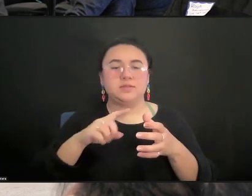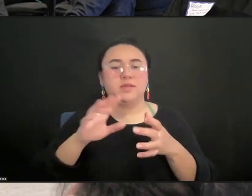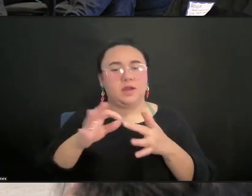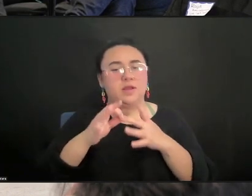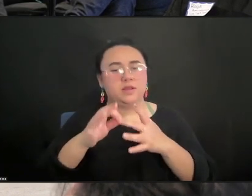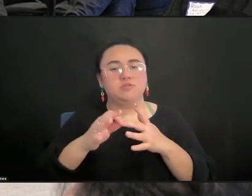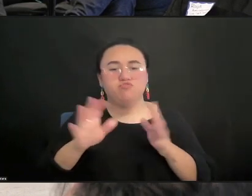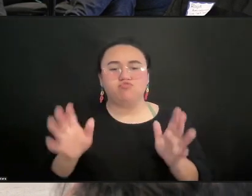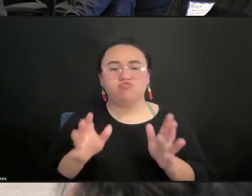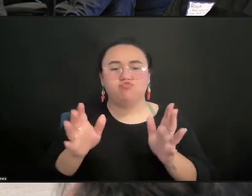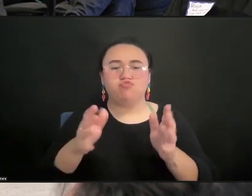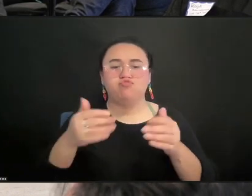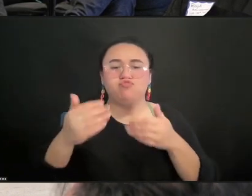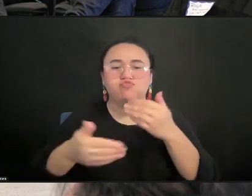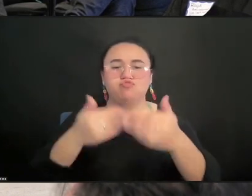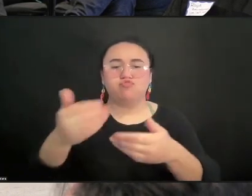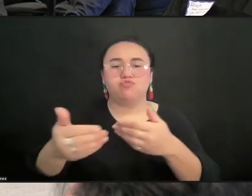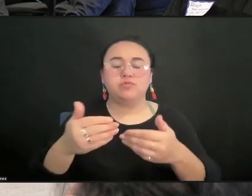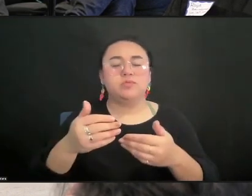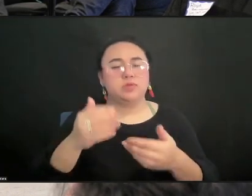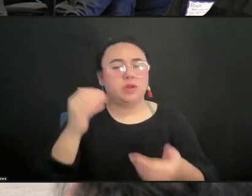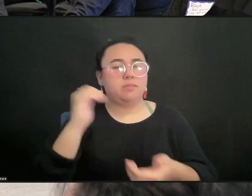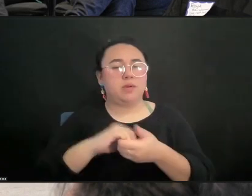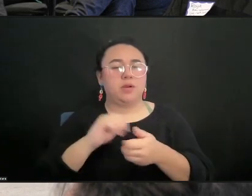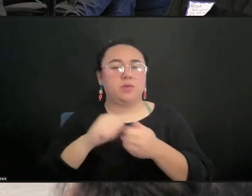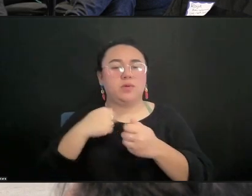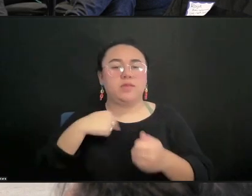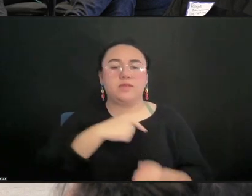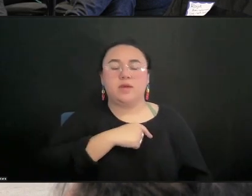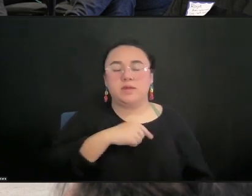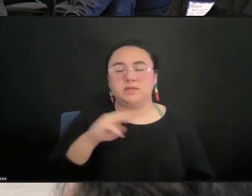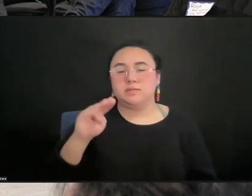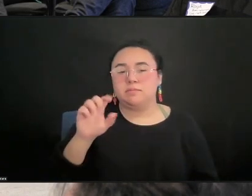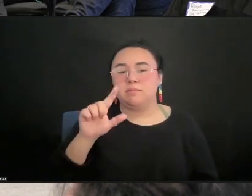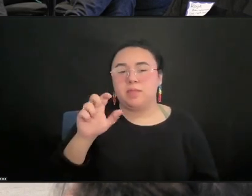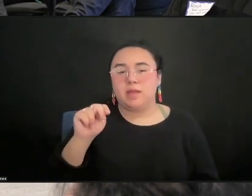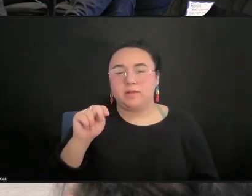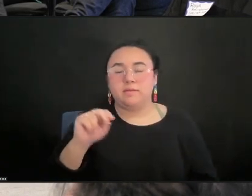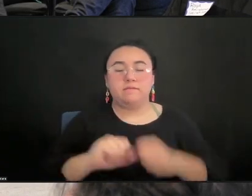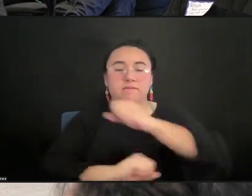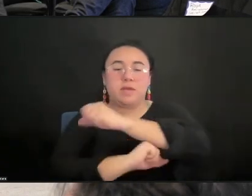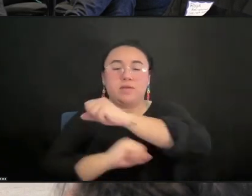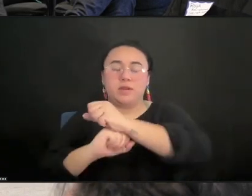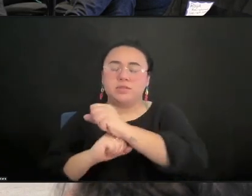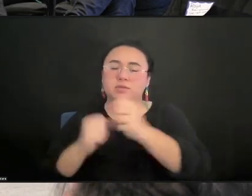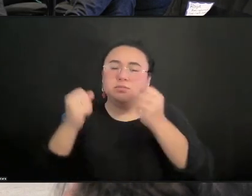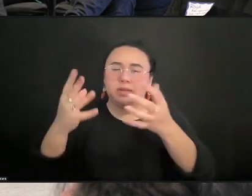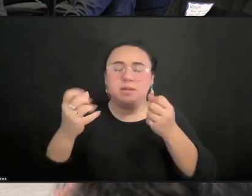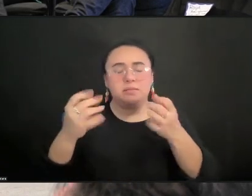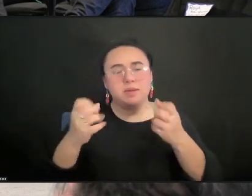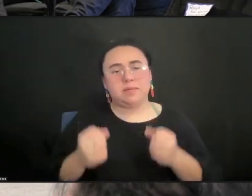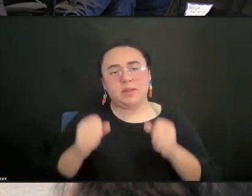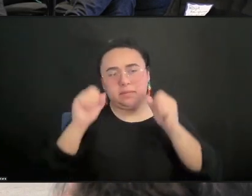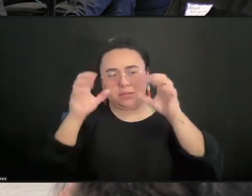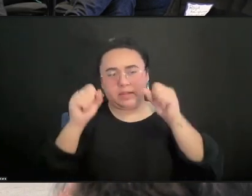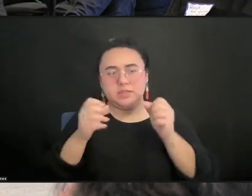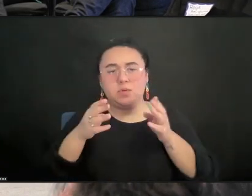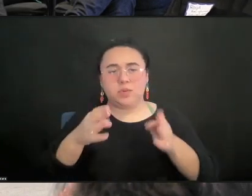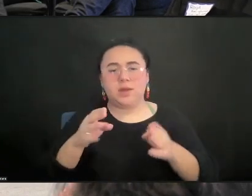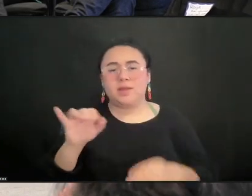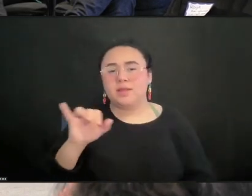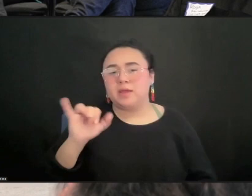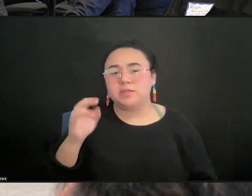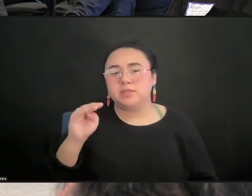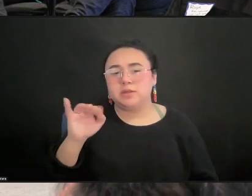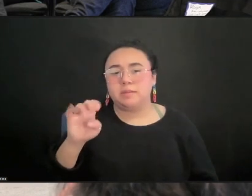tremendous partners with us at the Mellon Foundation in so many ways, including, as Jamie mentioned, with the administration of the National Playwright